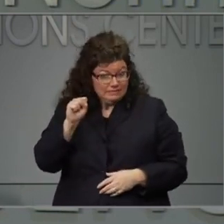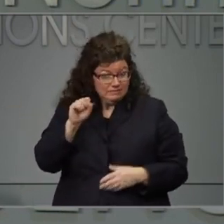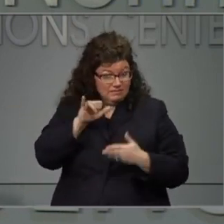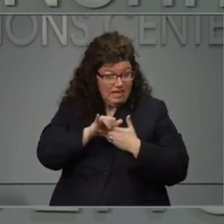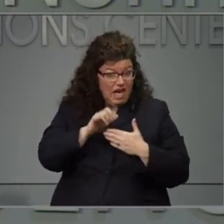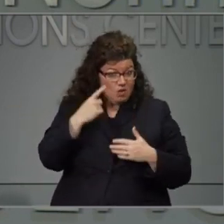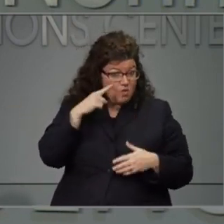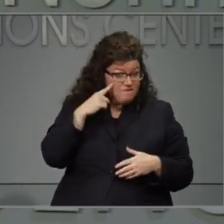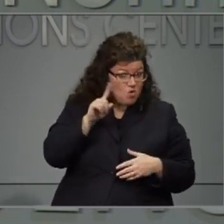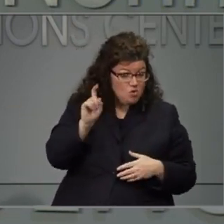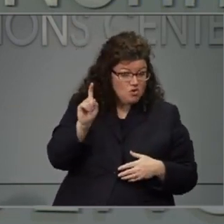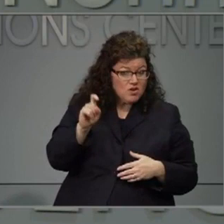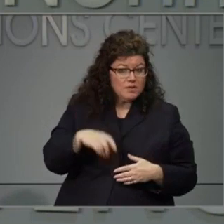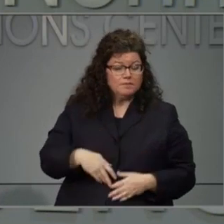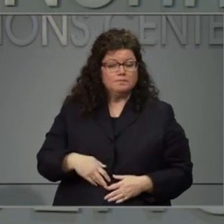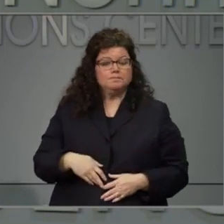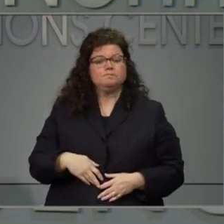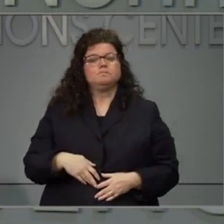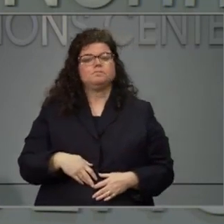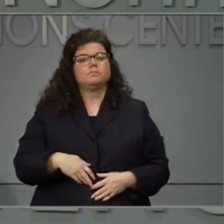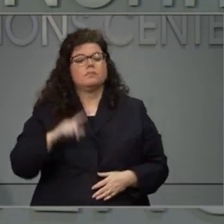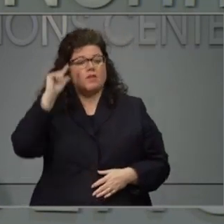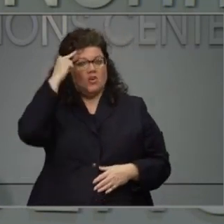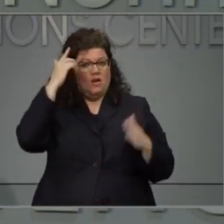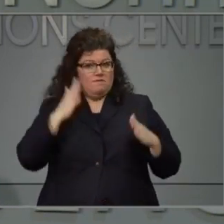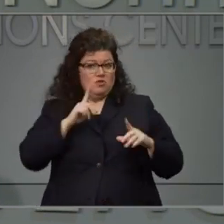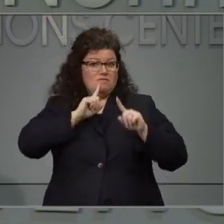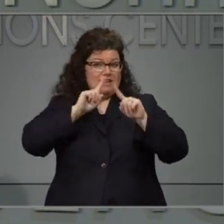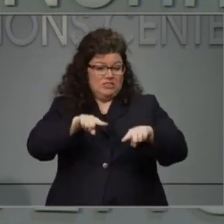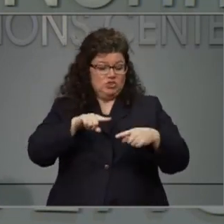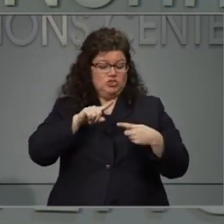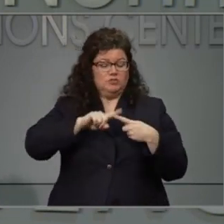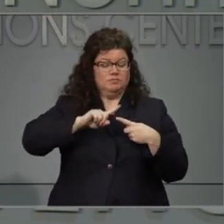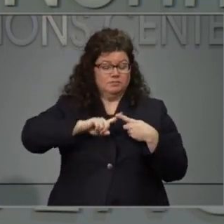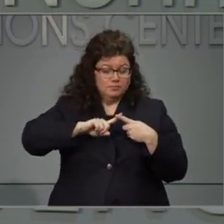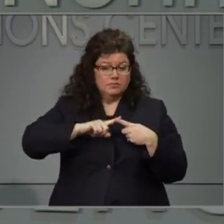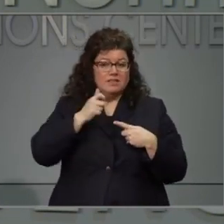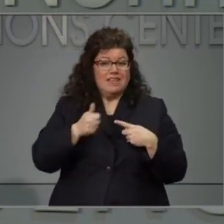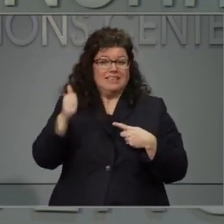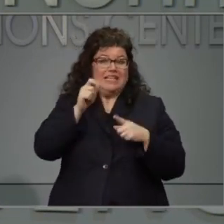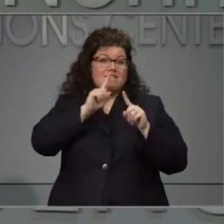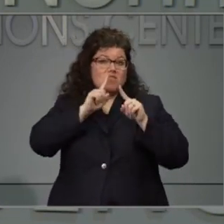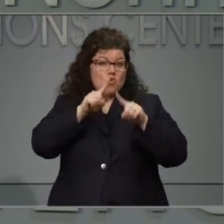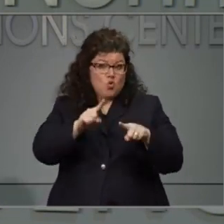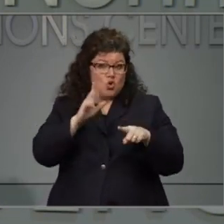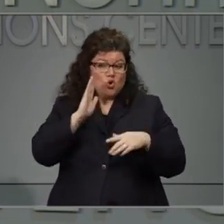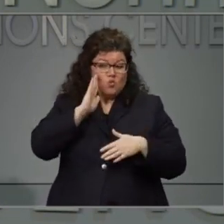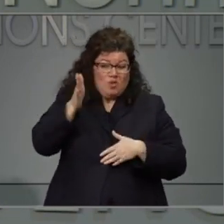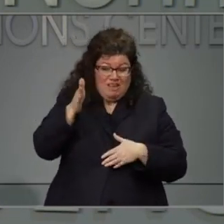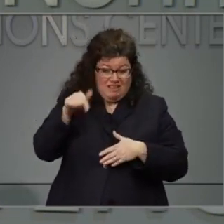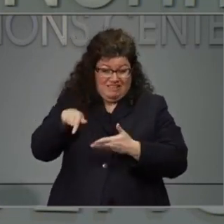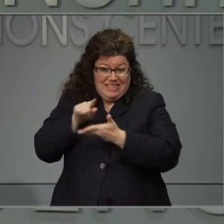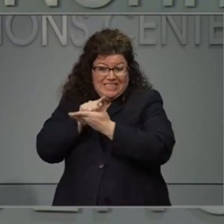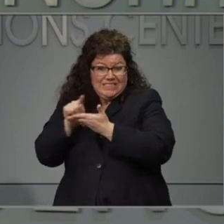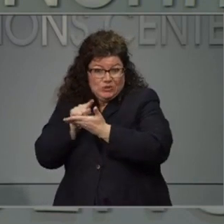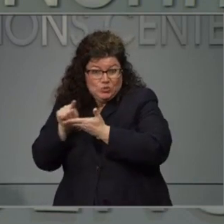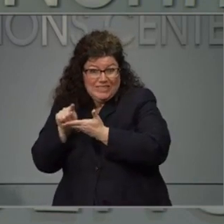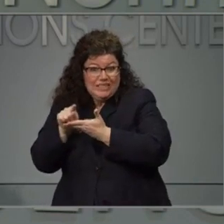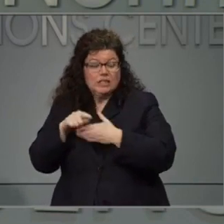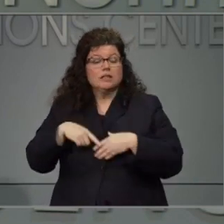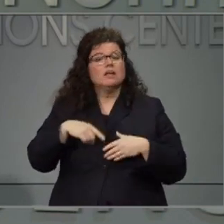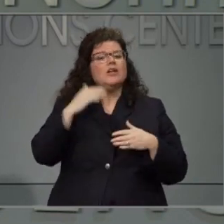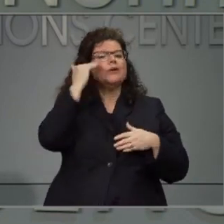The first question first, the executive order that we're going to issue will help to waive some